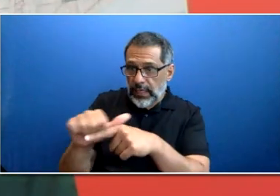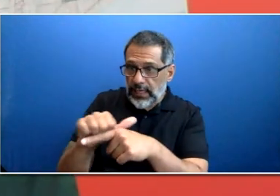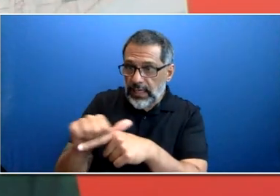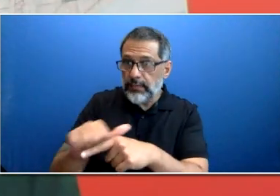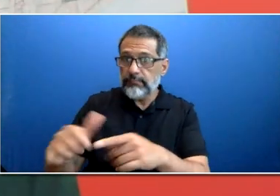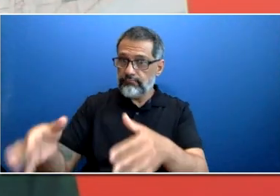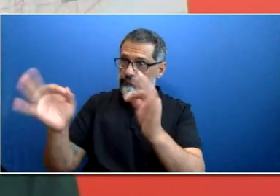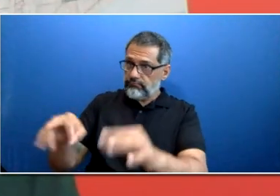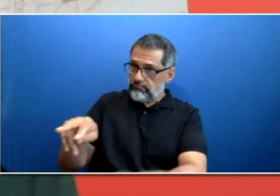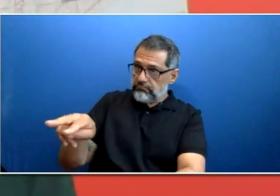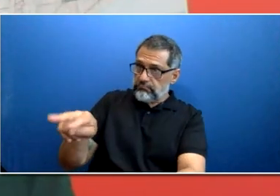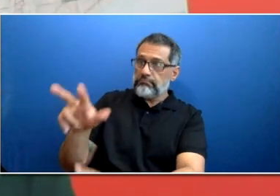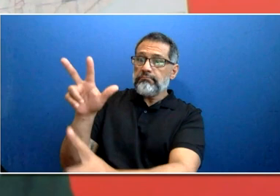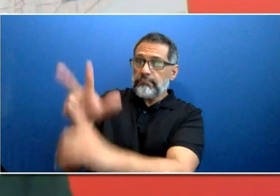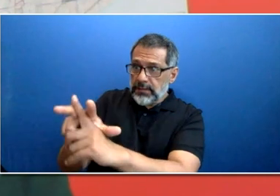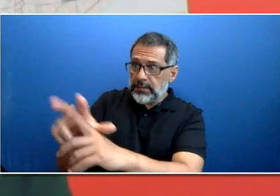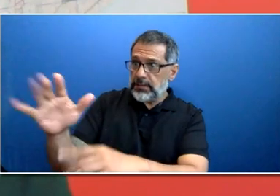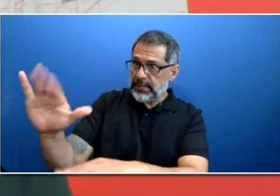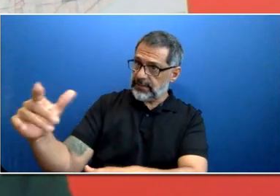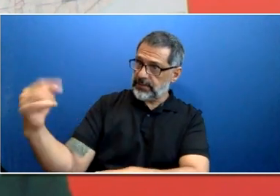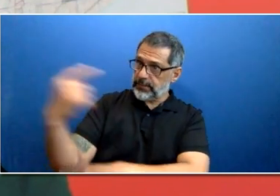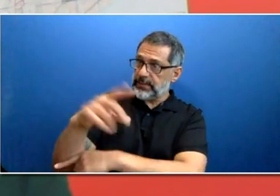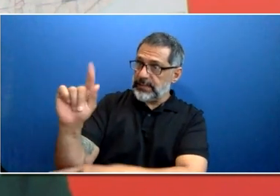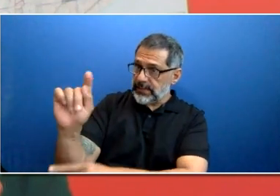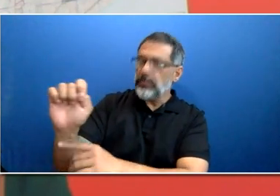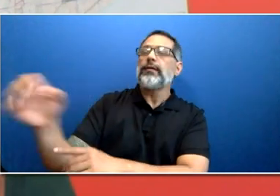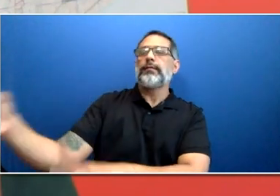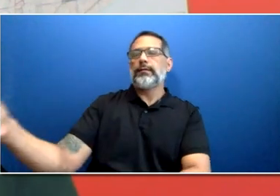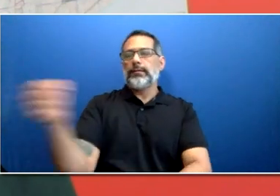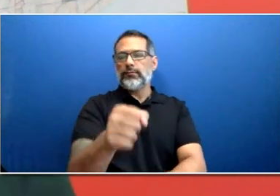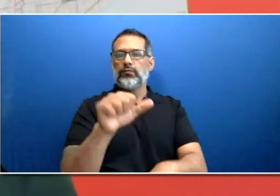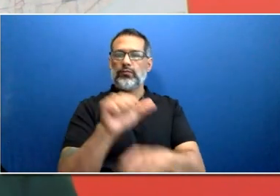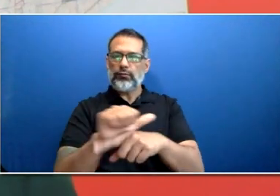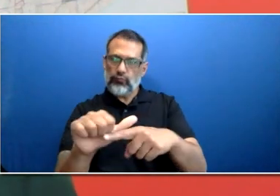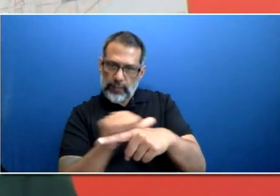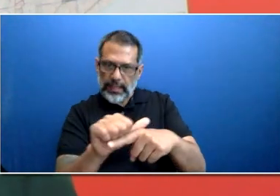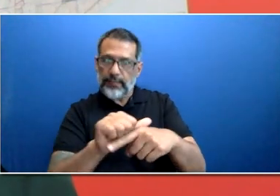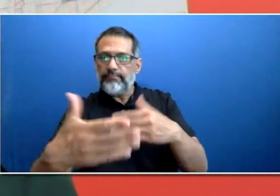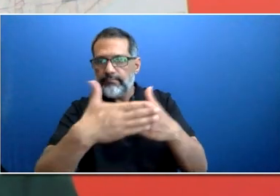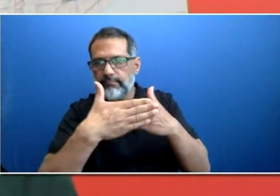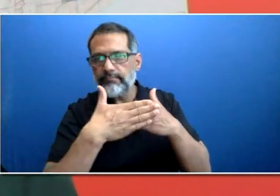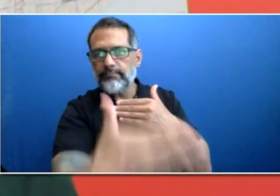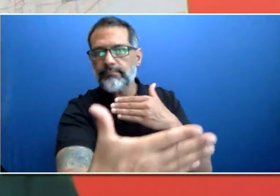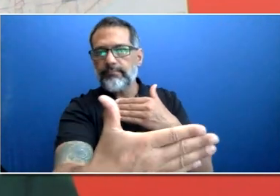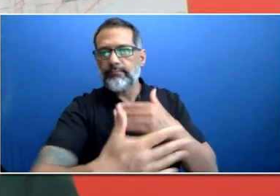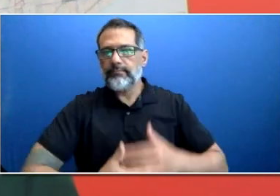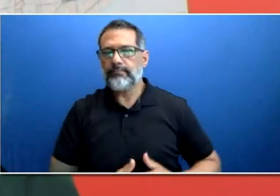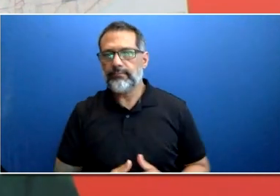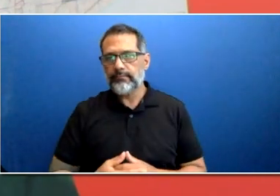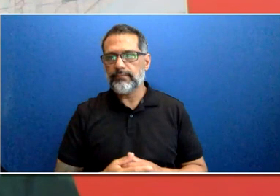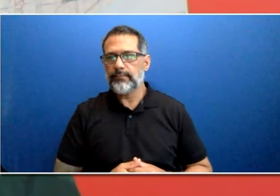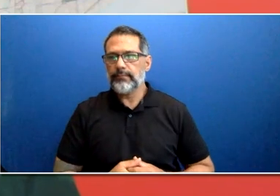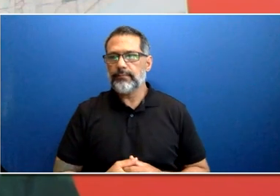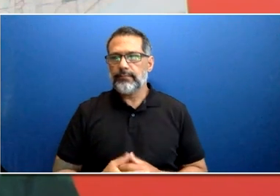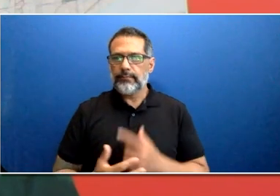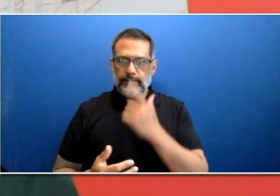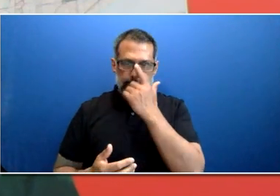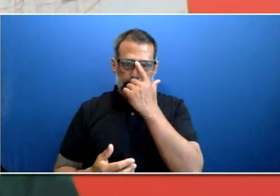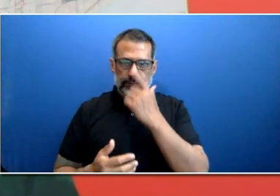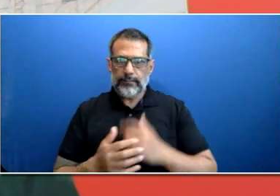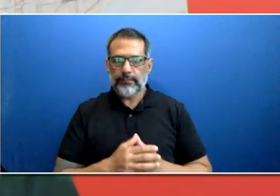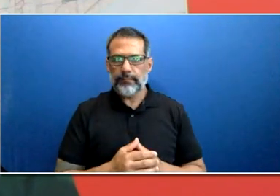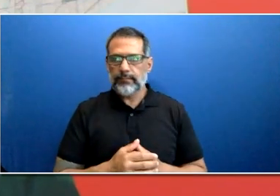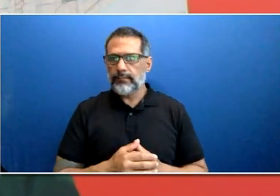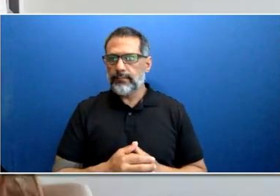Okay, so here's kind of the next question, I think, with that one is, so how do I apply? So, think that just makes sense